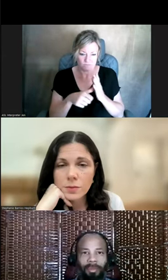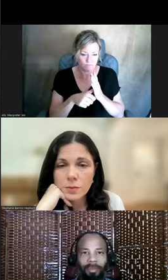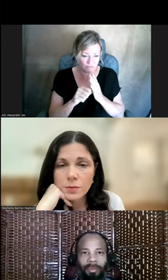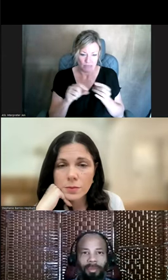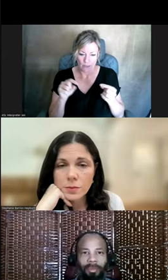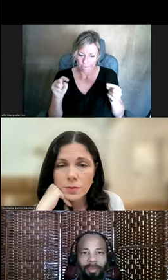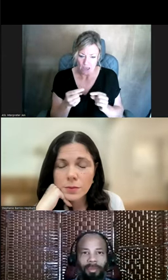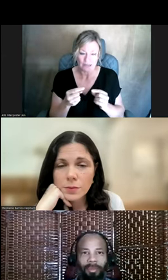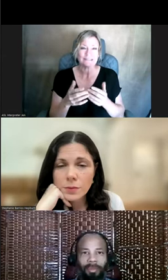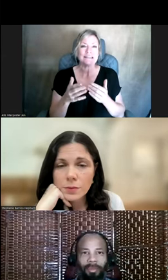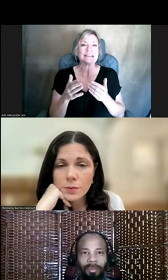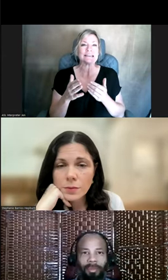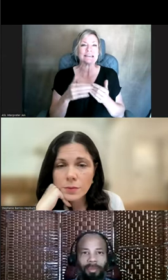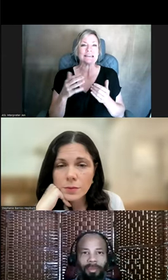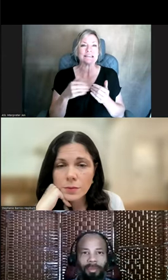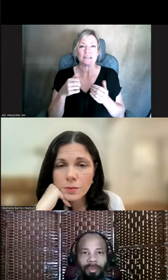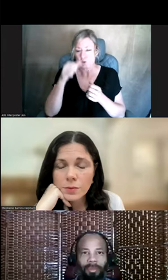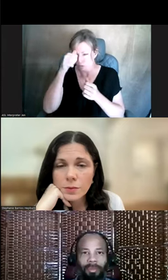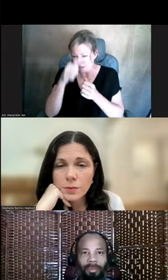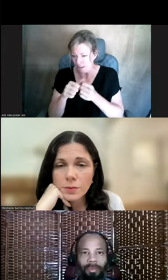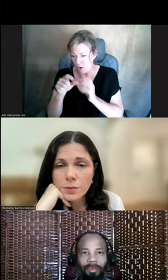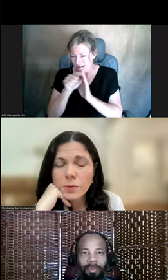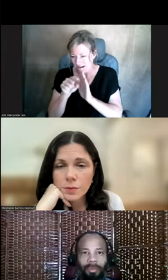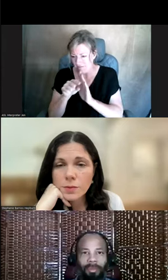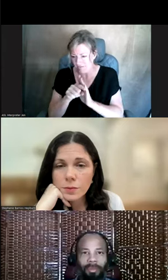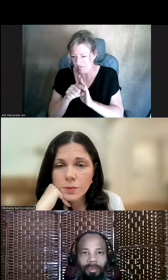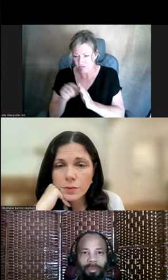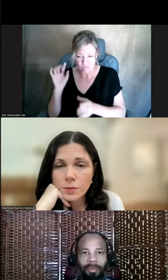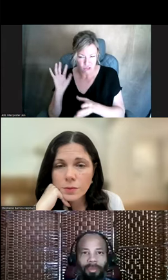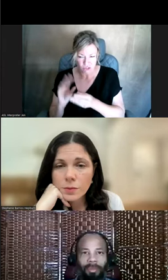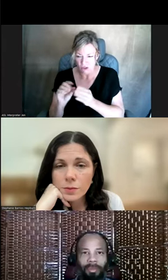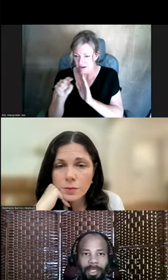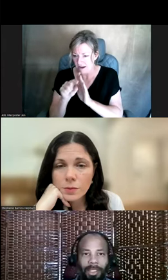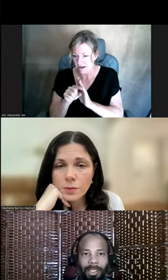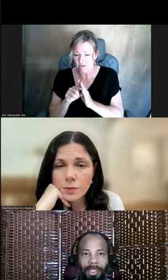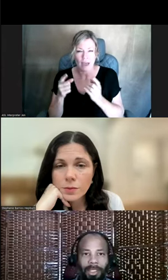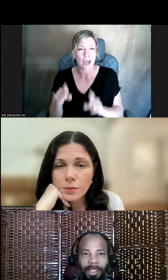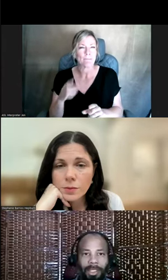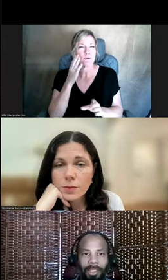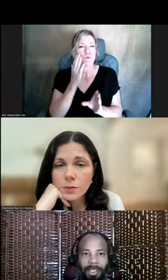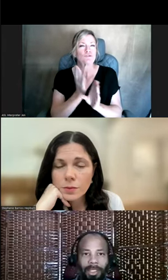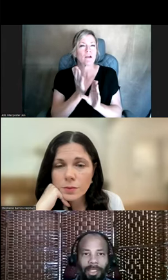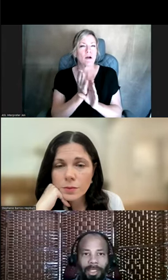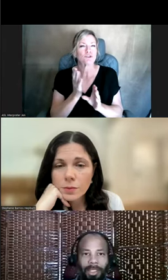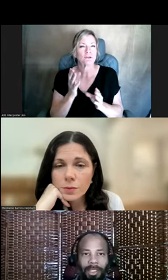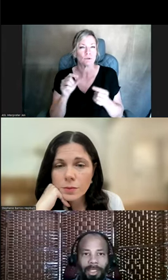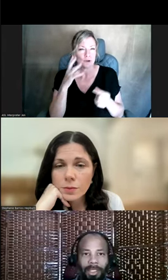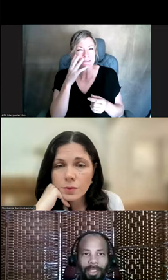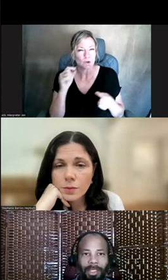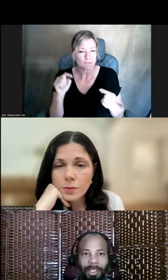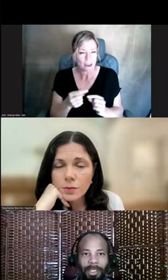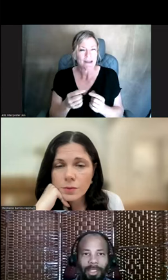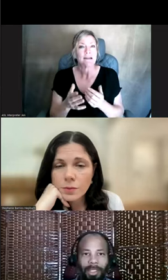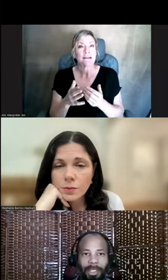it gets super easy to remember all the negative things that have happened. That's just kind of psychology. When you're in a painful spot, it's easy to